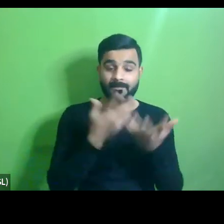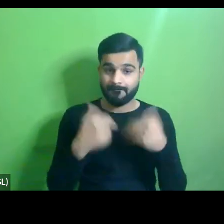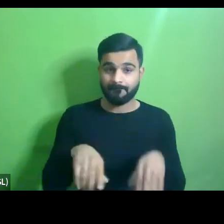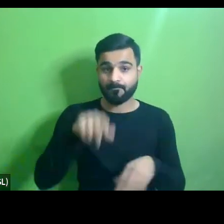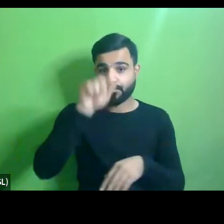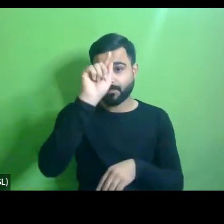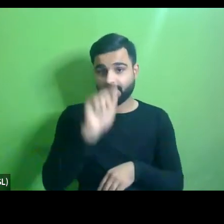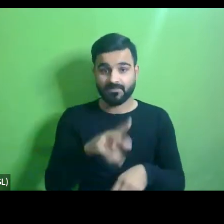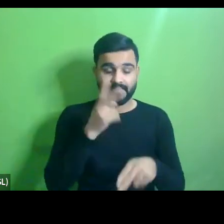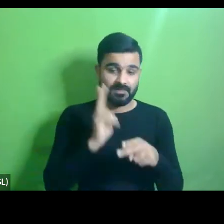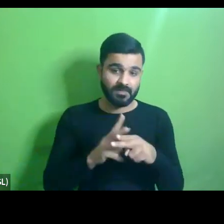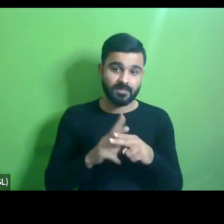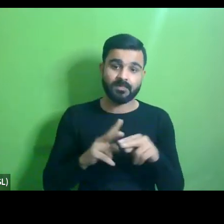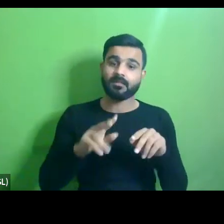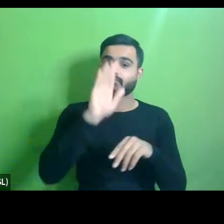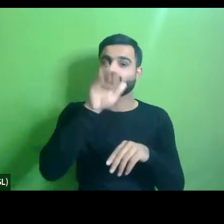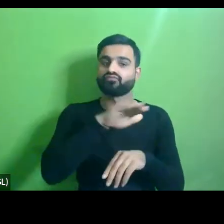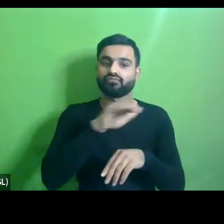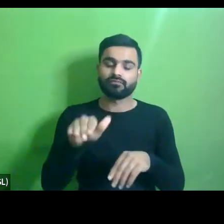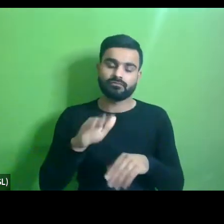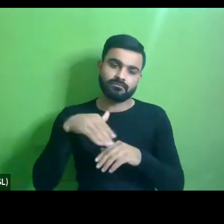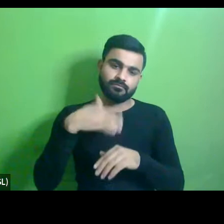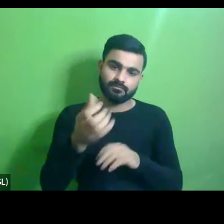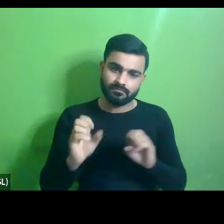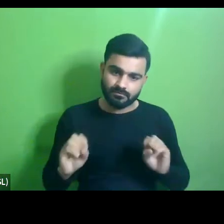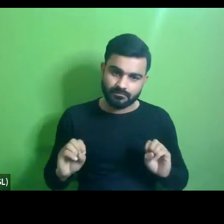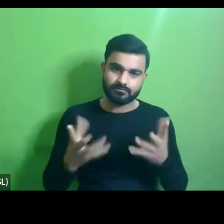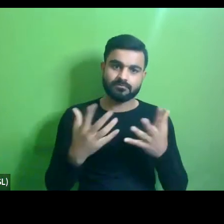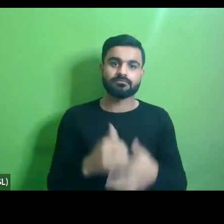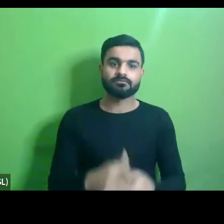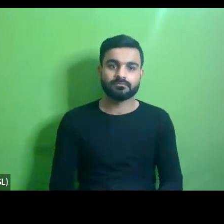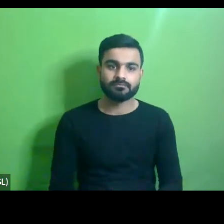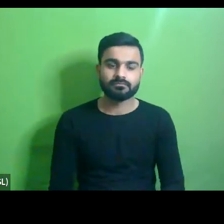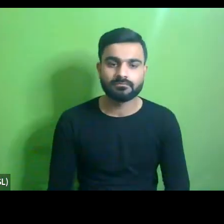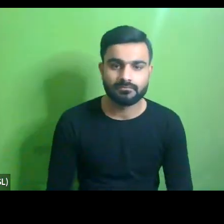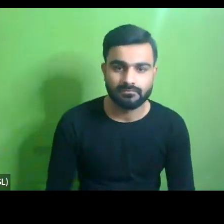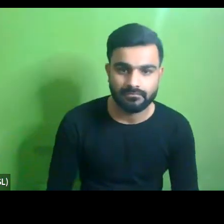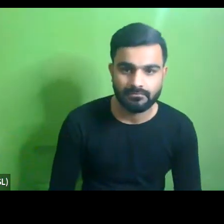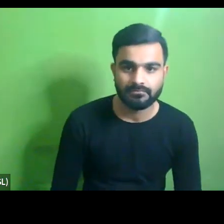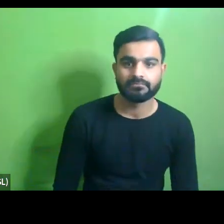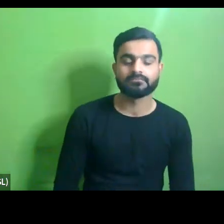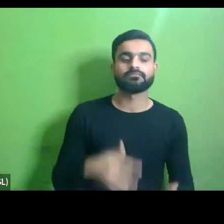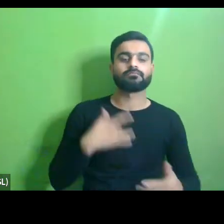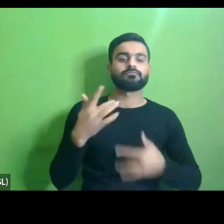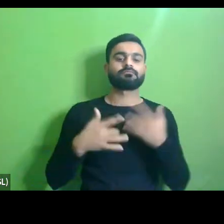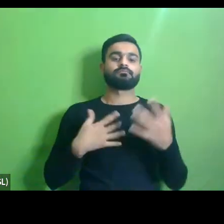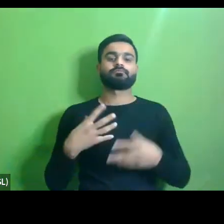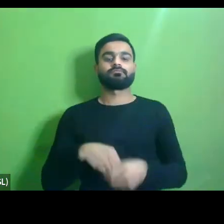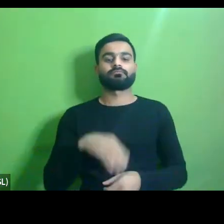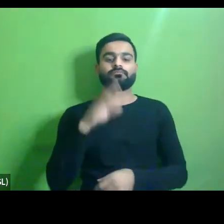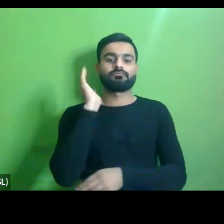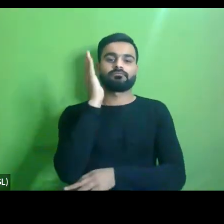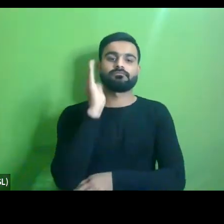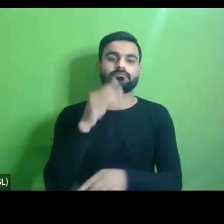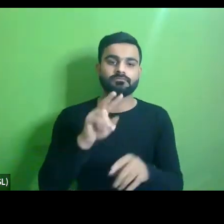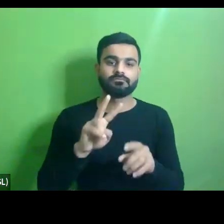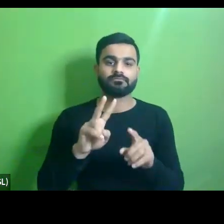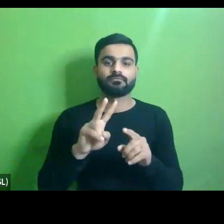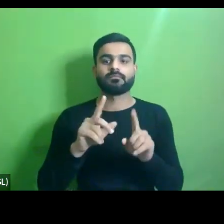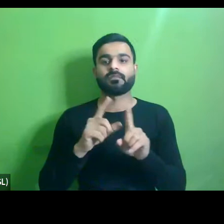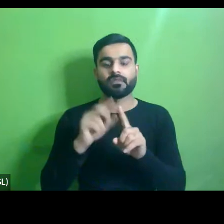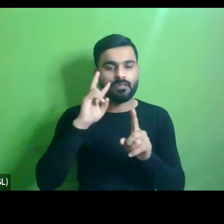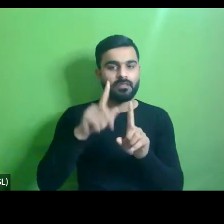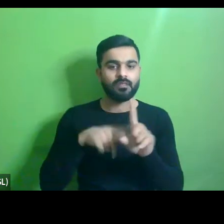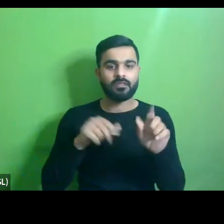particular webinar uh starting from uh the very very insightful presentation made by vidya um